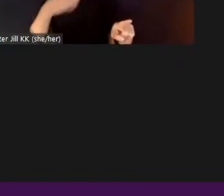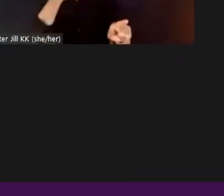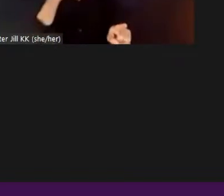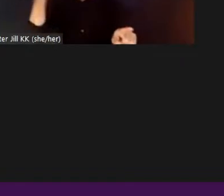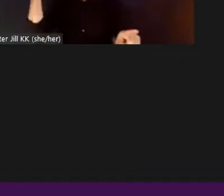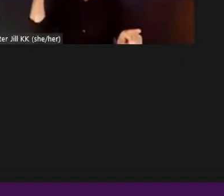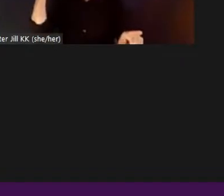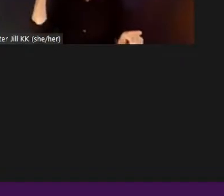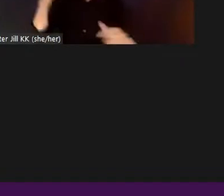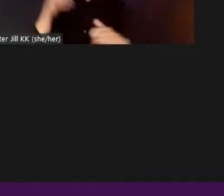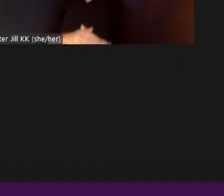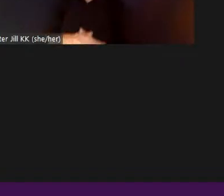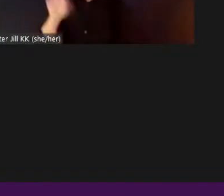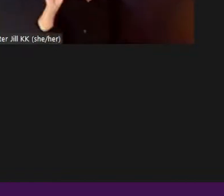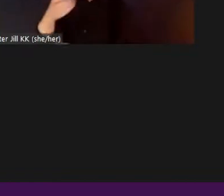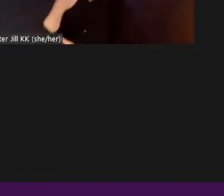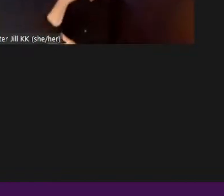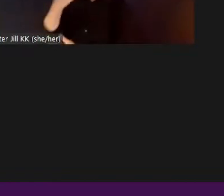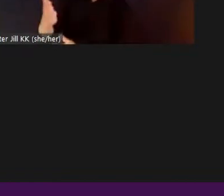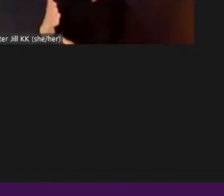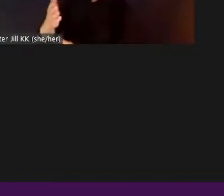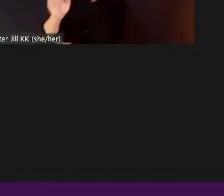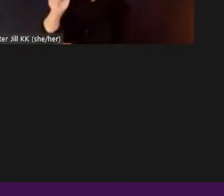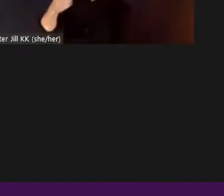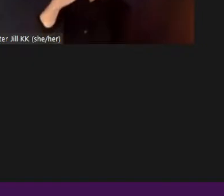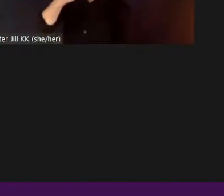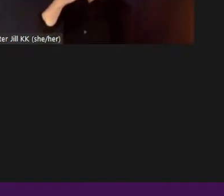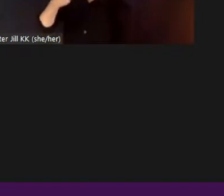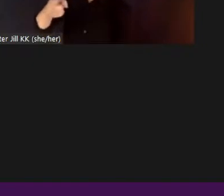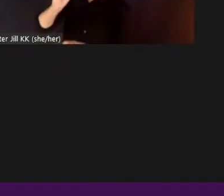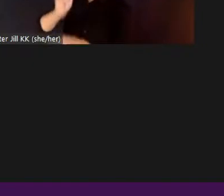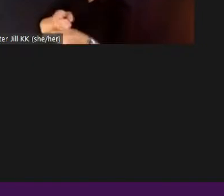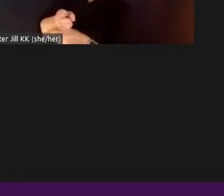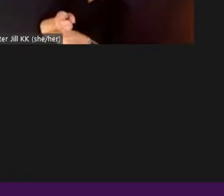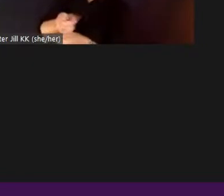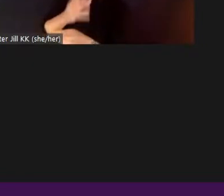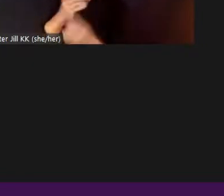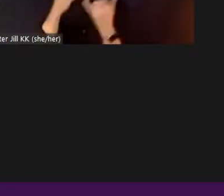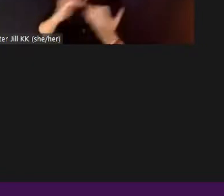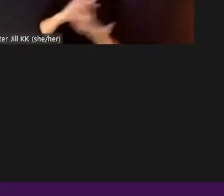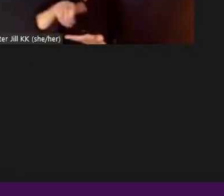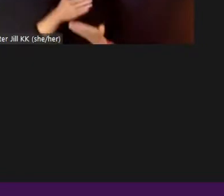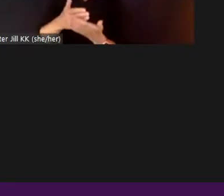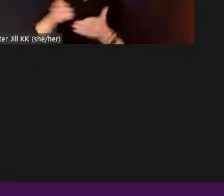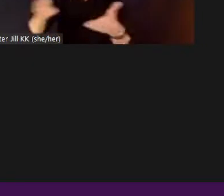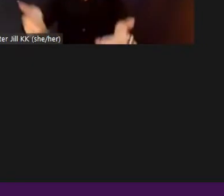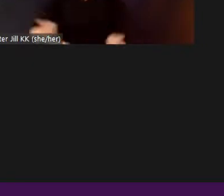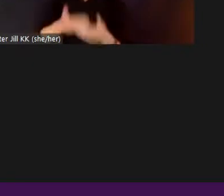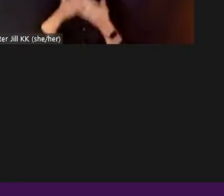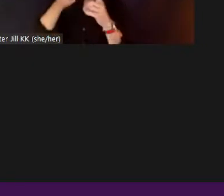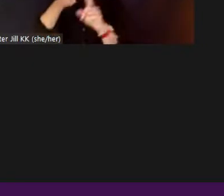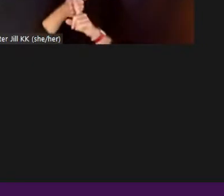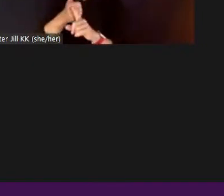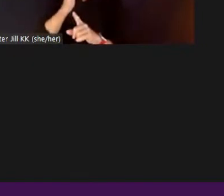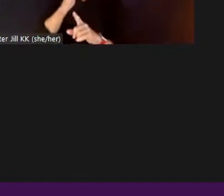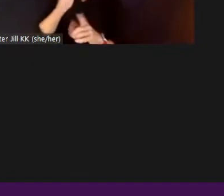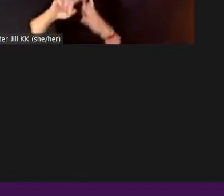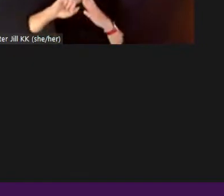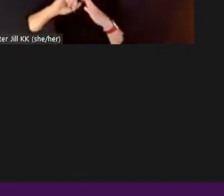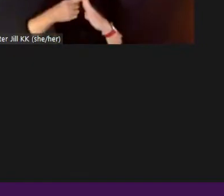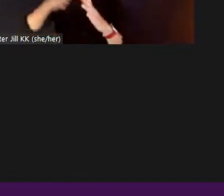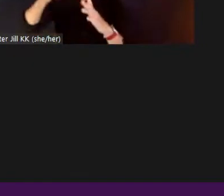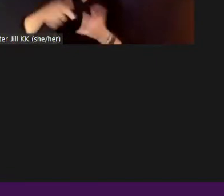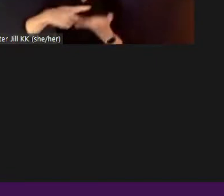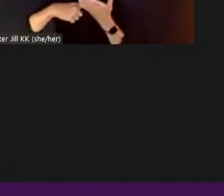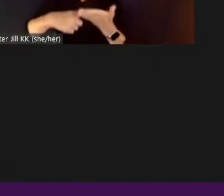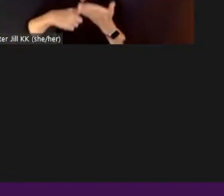right. And so we're going to, now that everybody has introduced themselves, and we're going to jump right into this discussion.